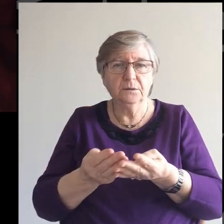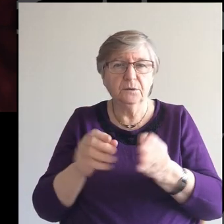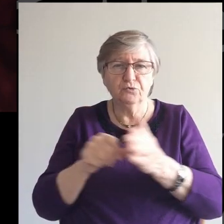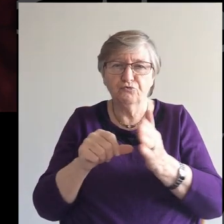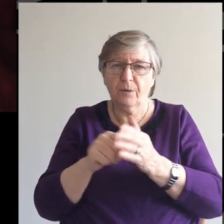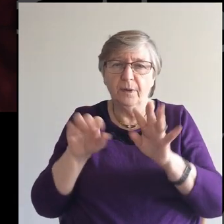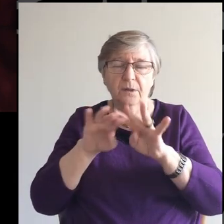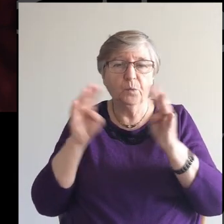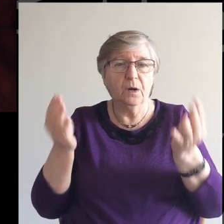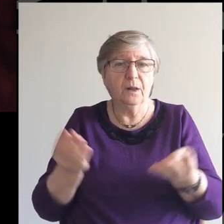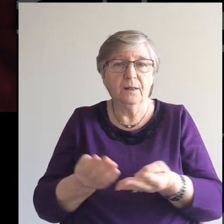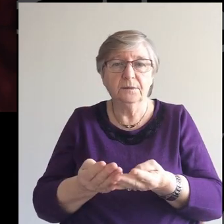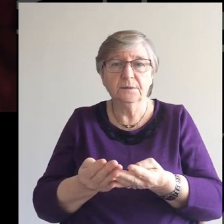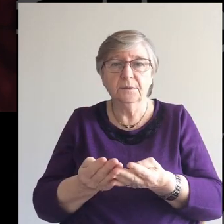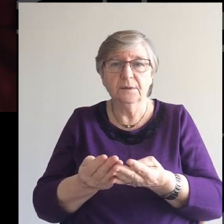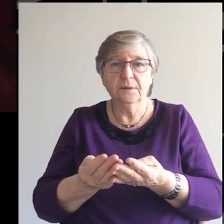world